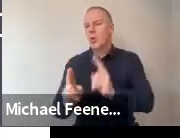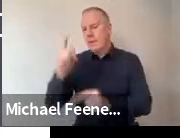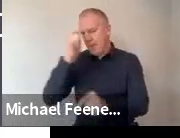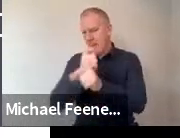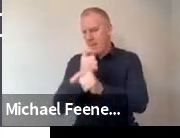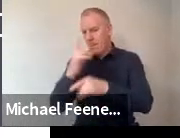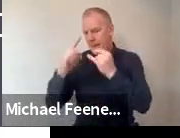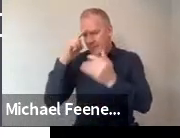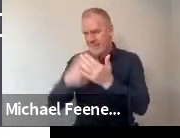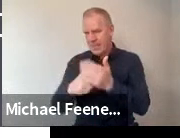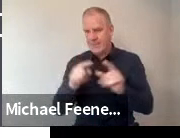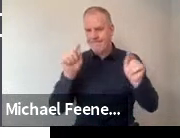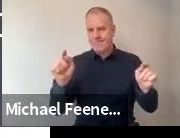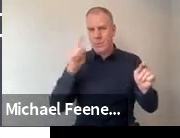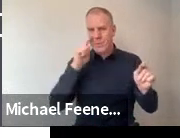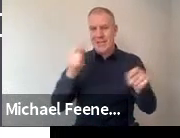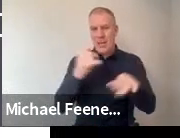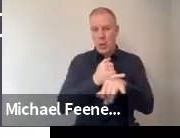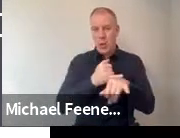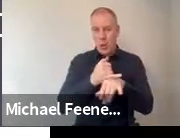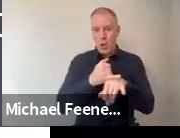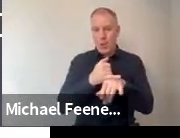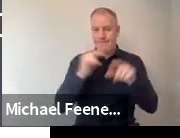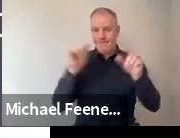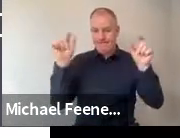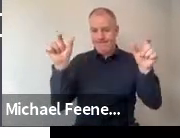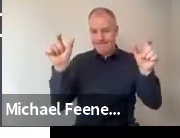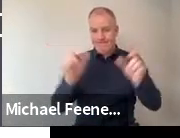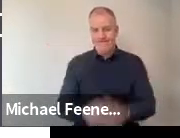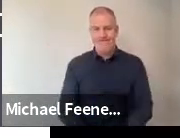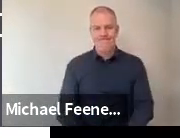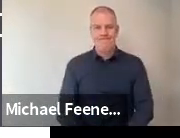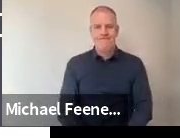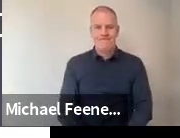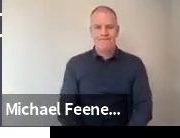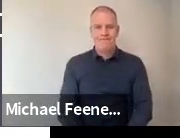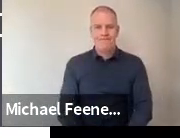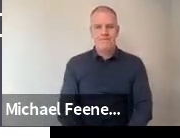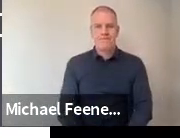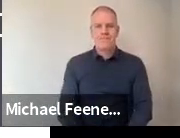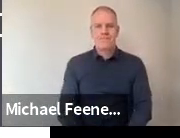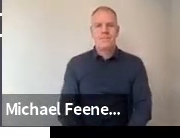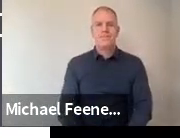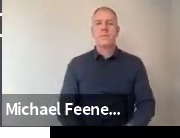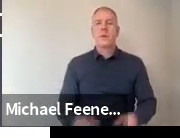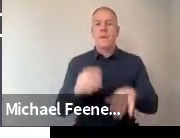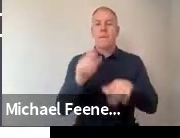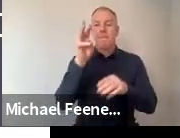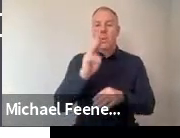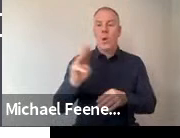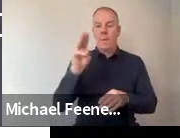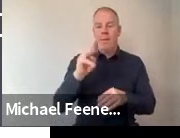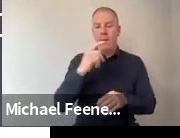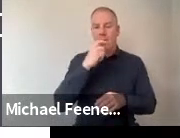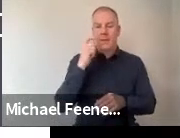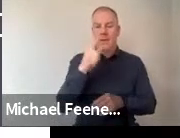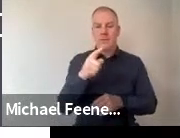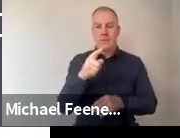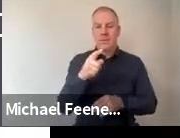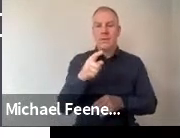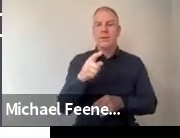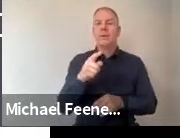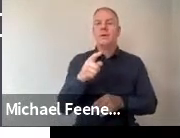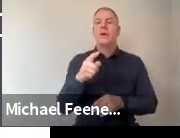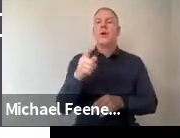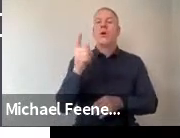So you can see this with the color coding here. So on the kind of purple color, this is what the